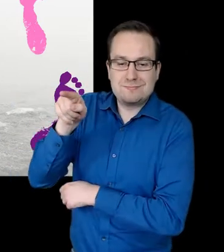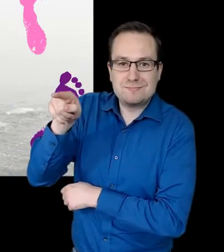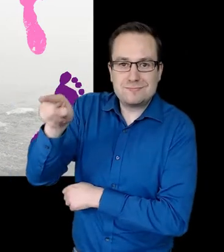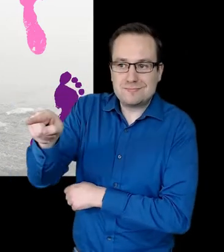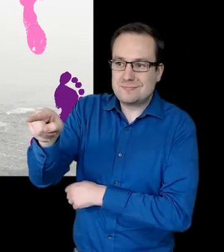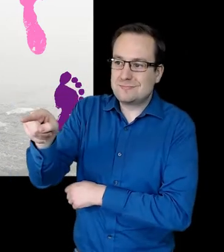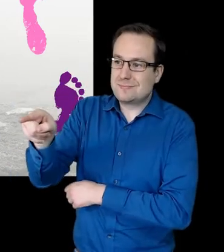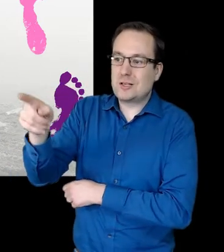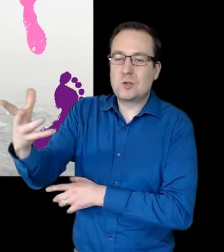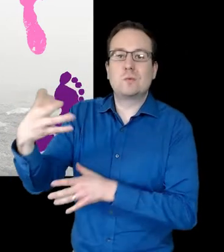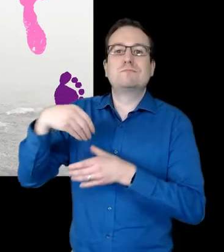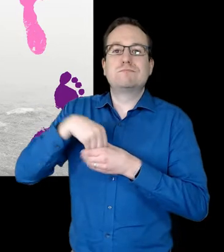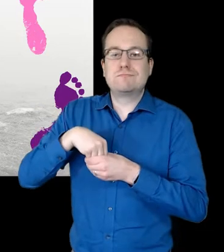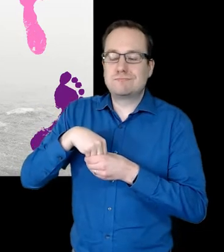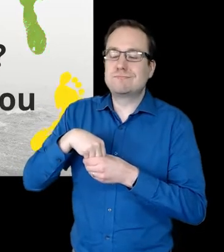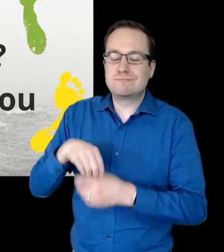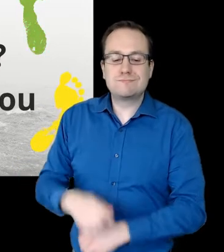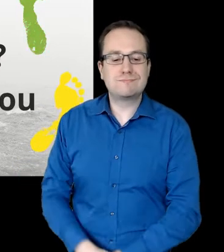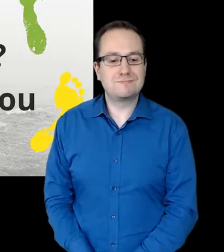in me?